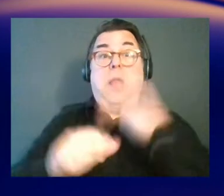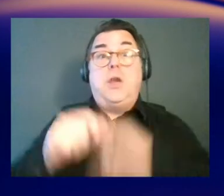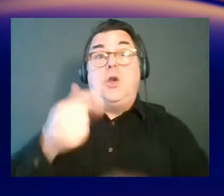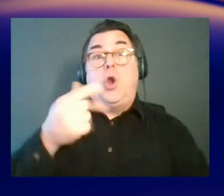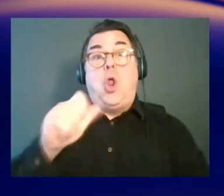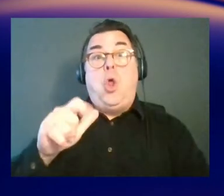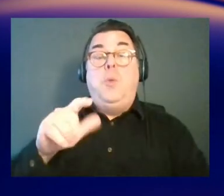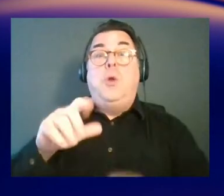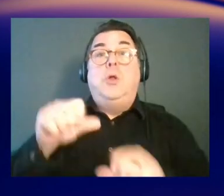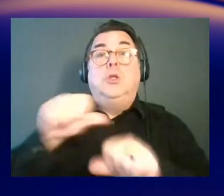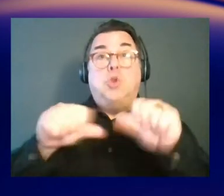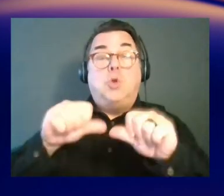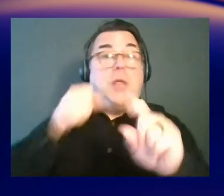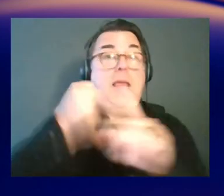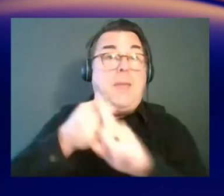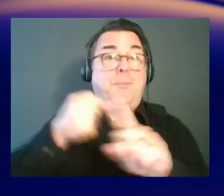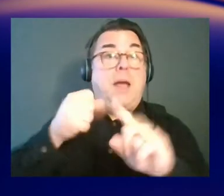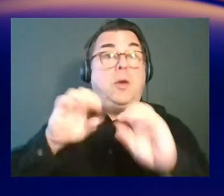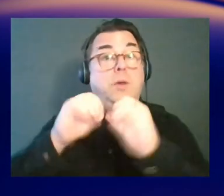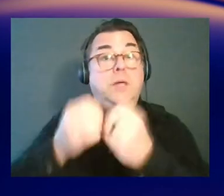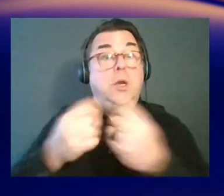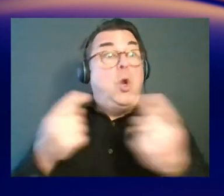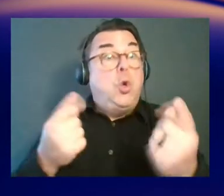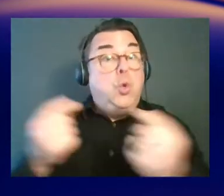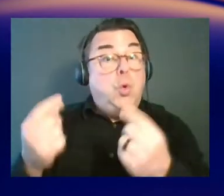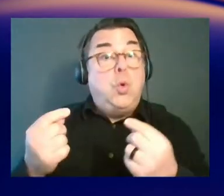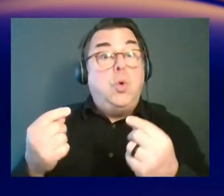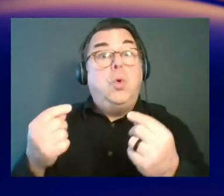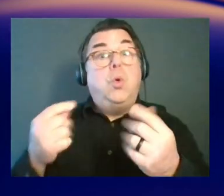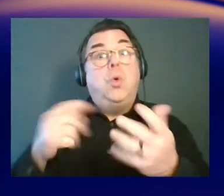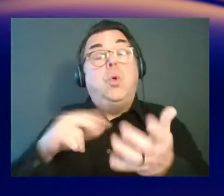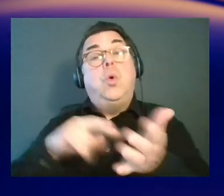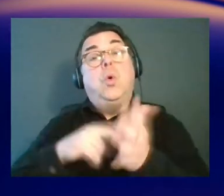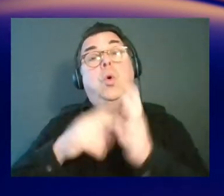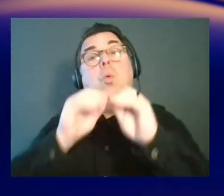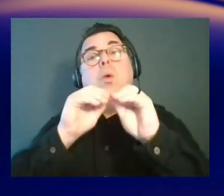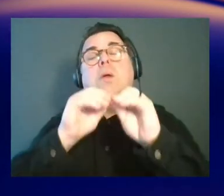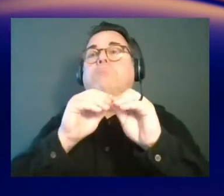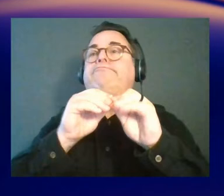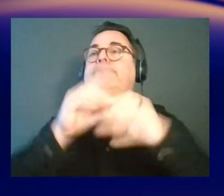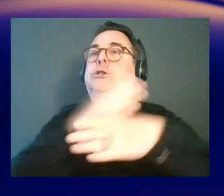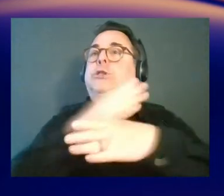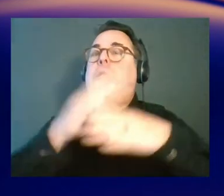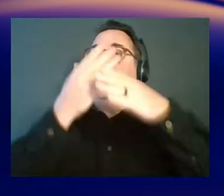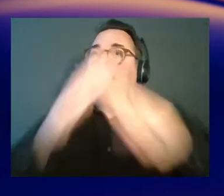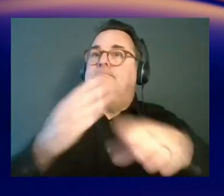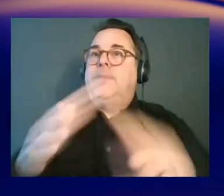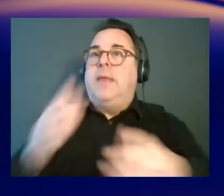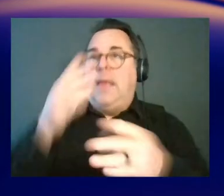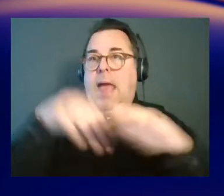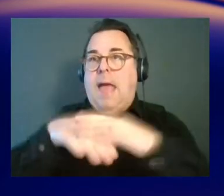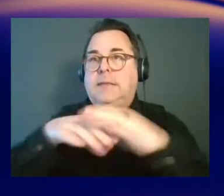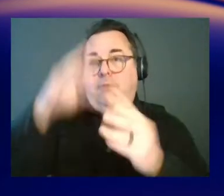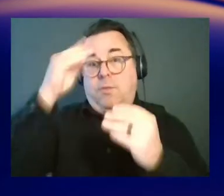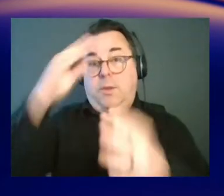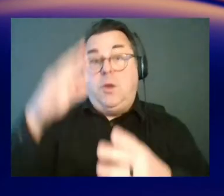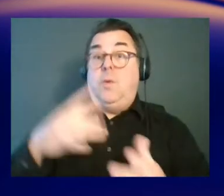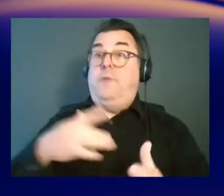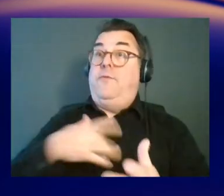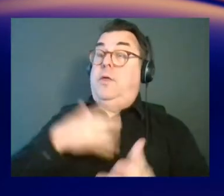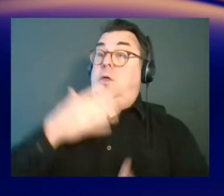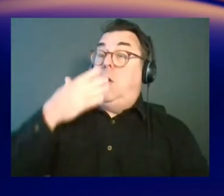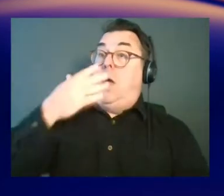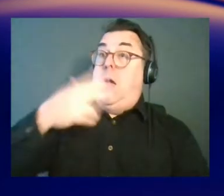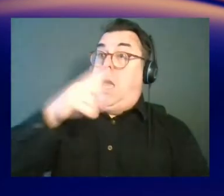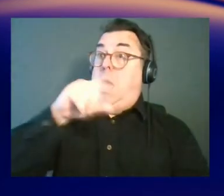Organization. And what we do is we democratize access to data. We believe that if you centralize high quality, high impact data